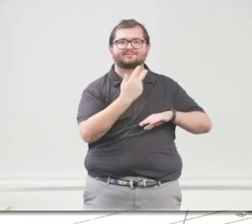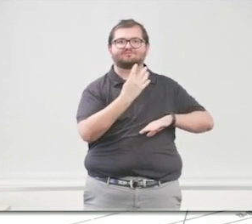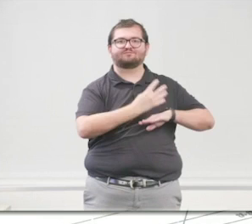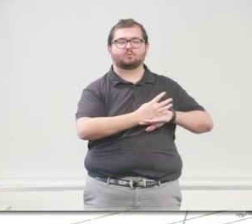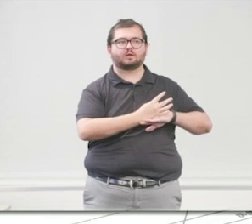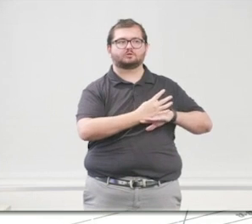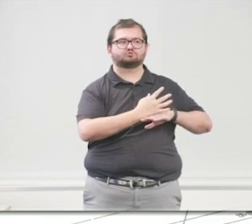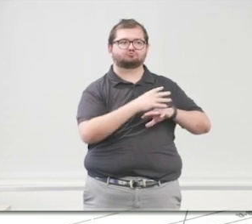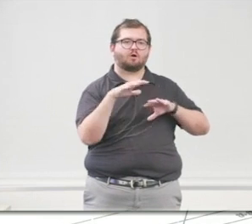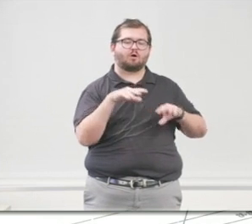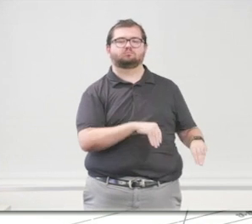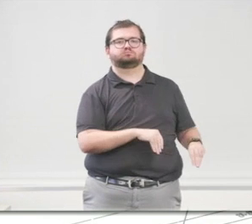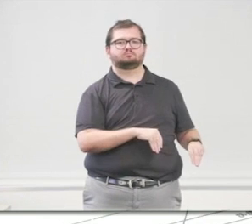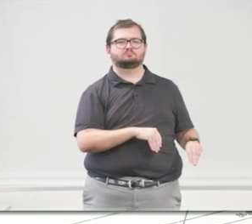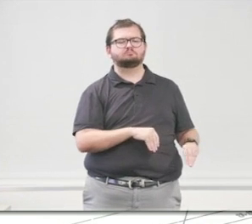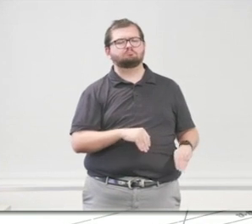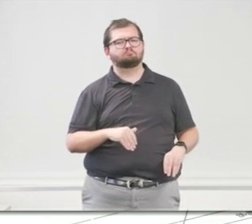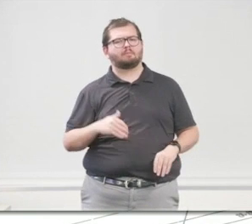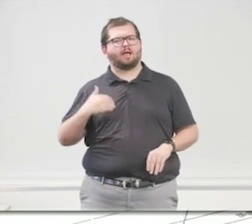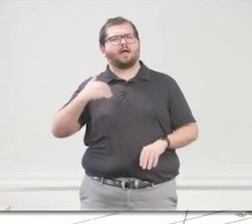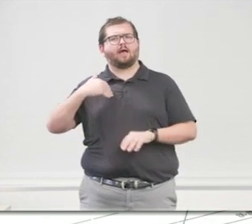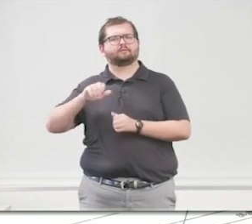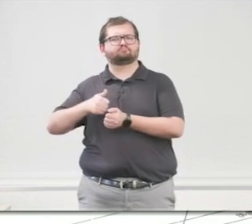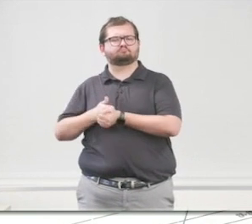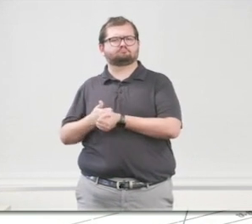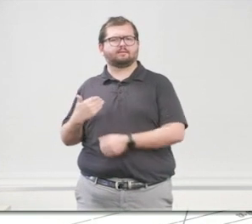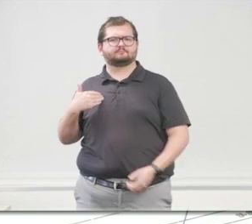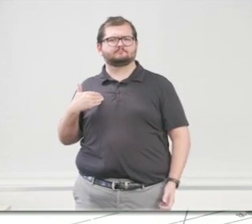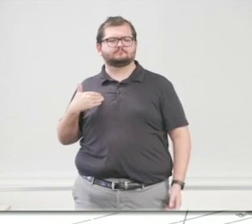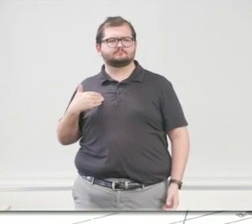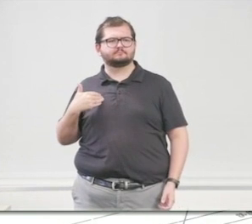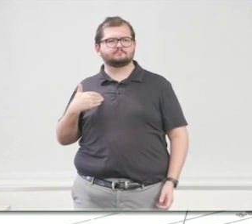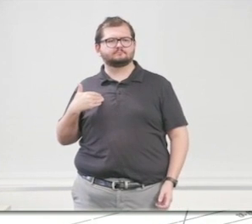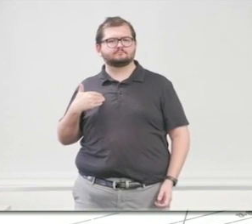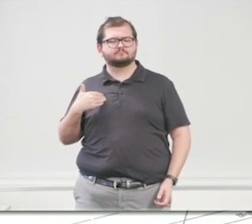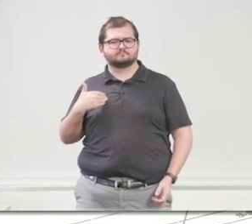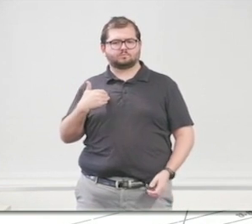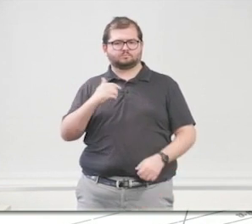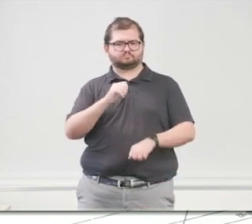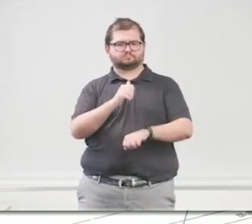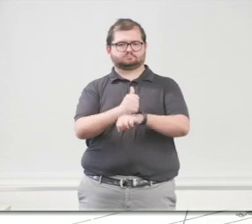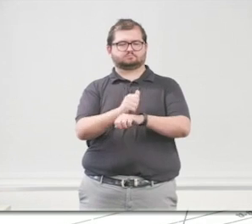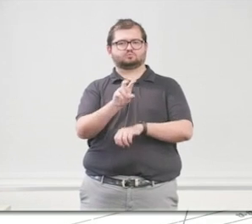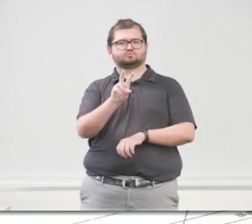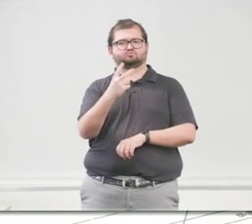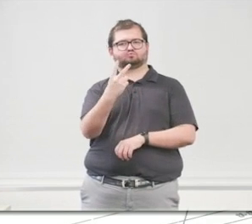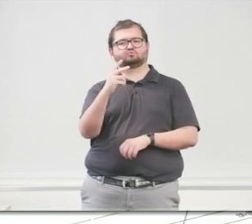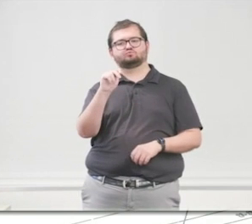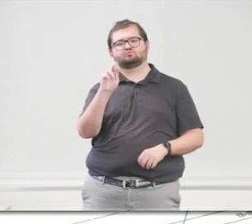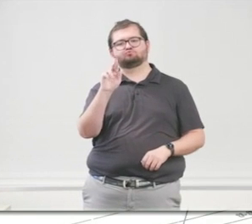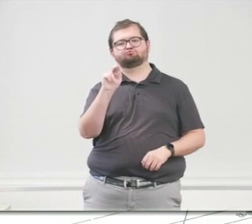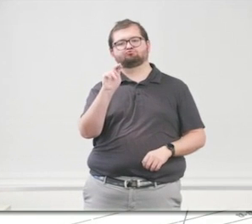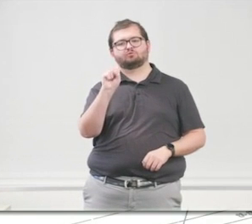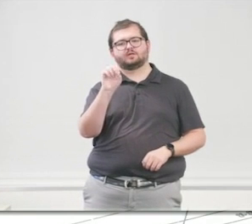We do have a backup system. We put in two transformers 27 years ago on the